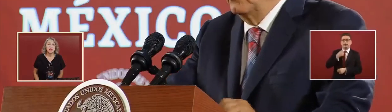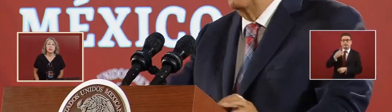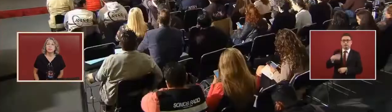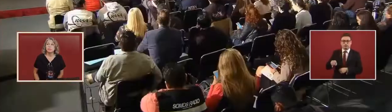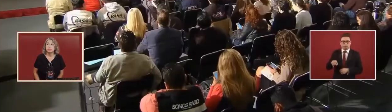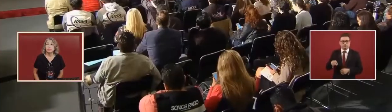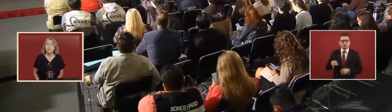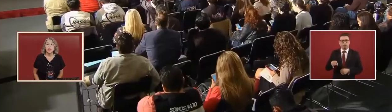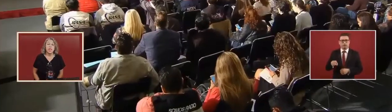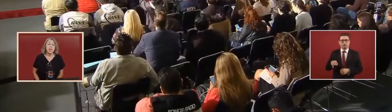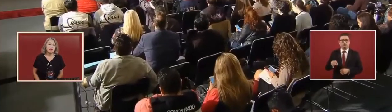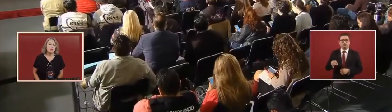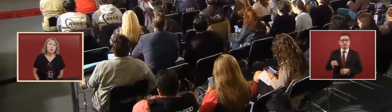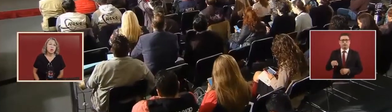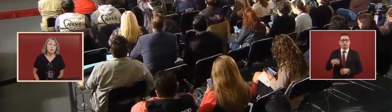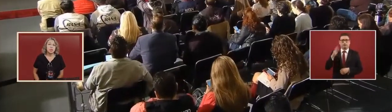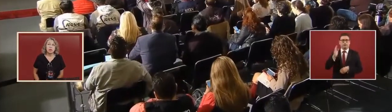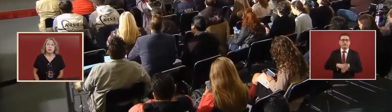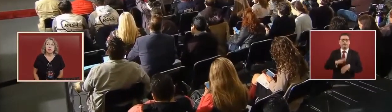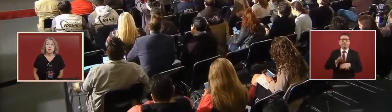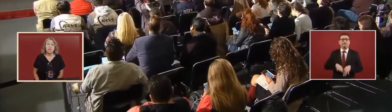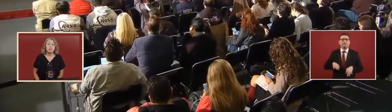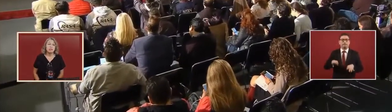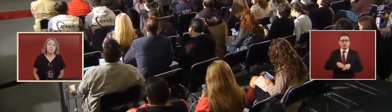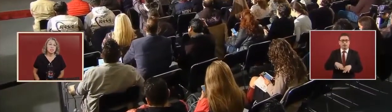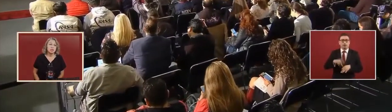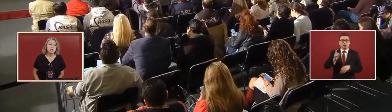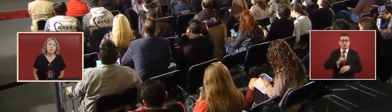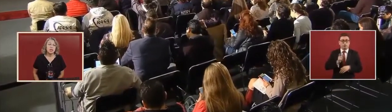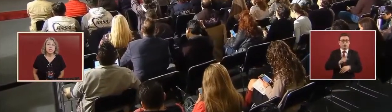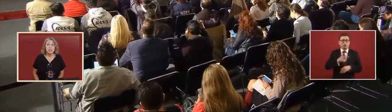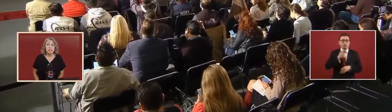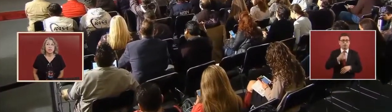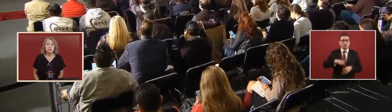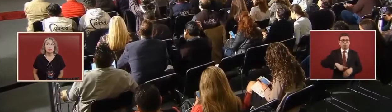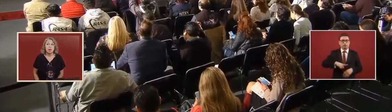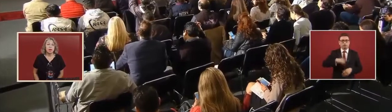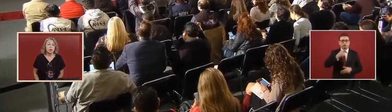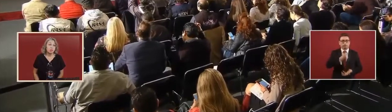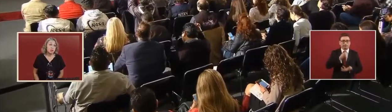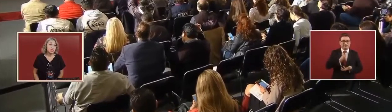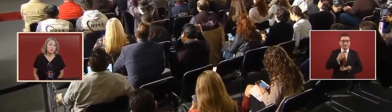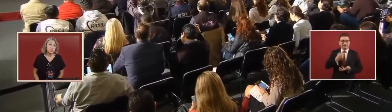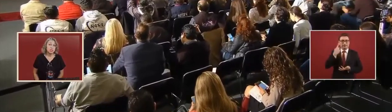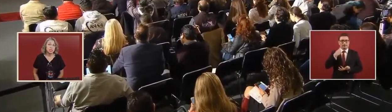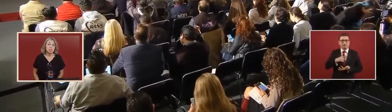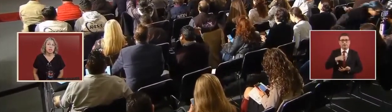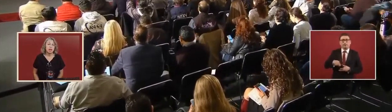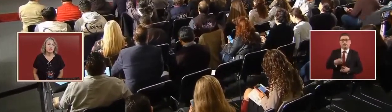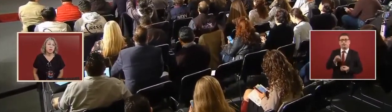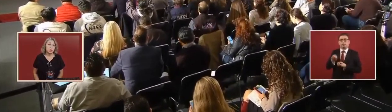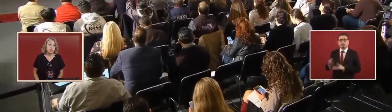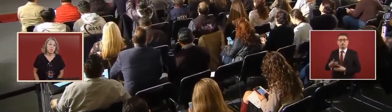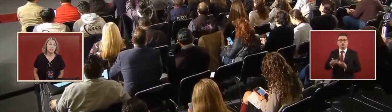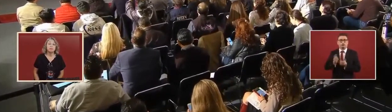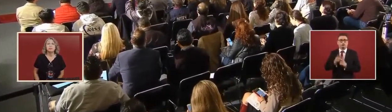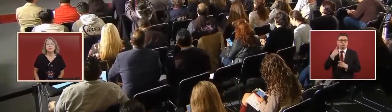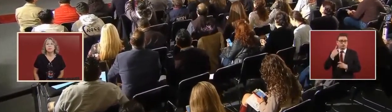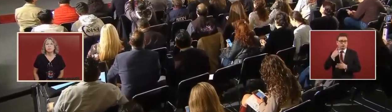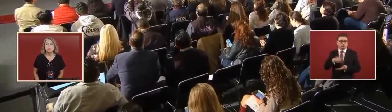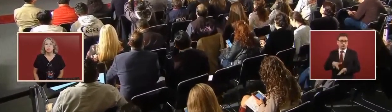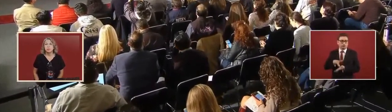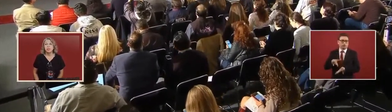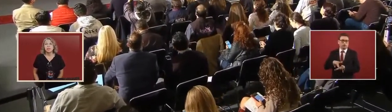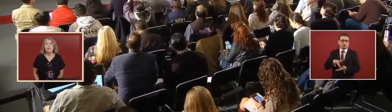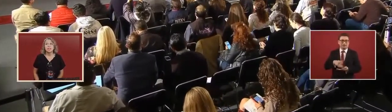so, if he is utilizing resources of our budget. That is money that